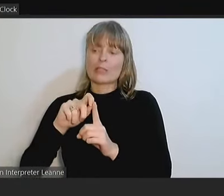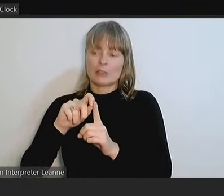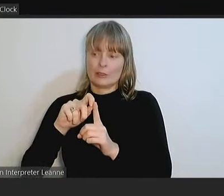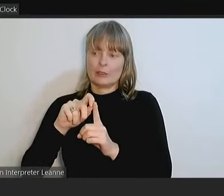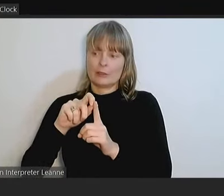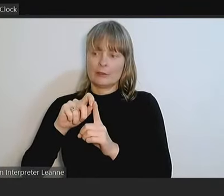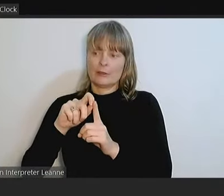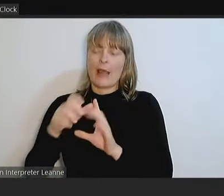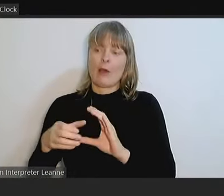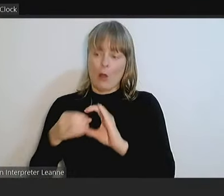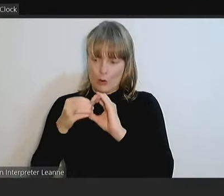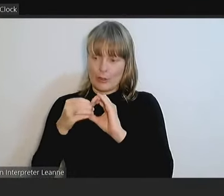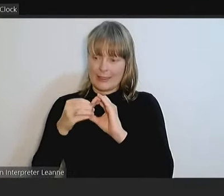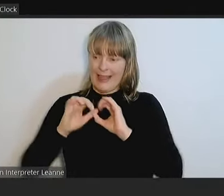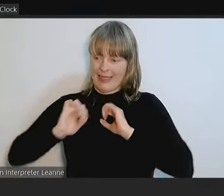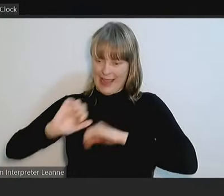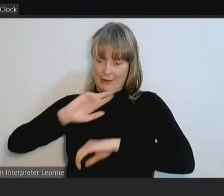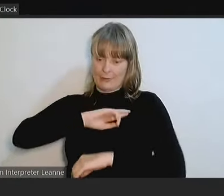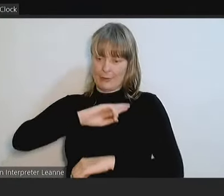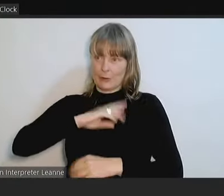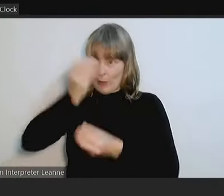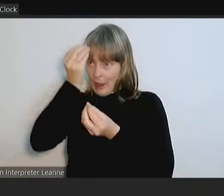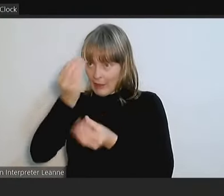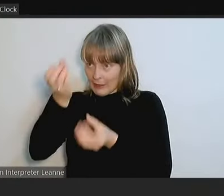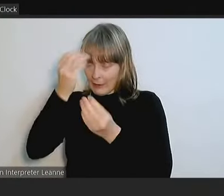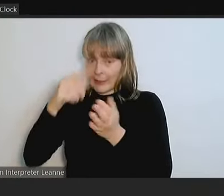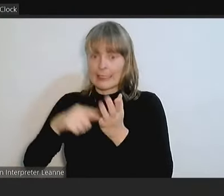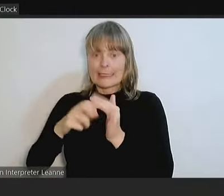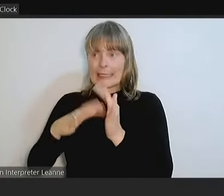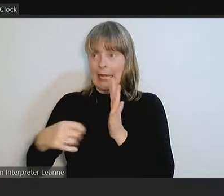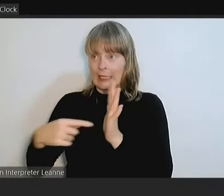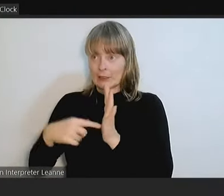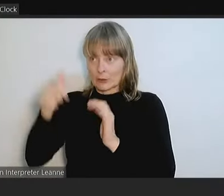tenants informed of the progress and also of the timing.